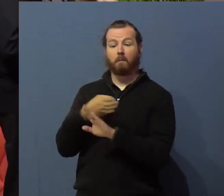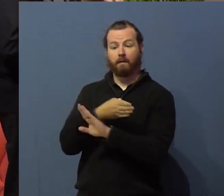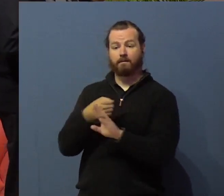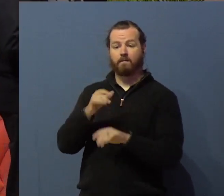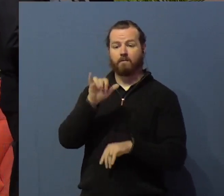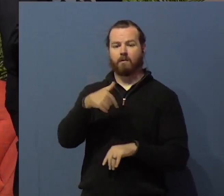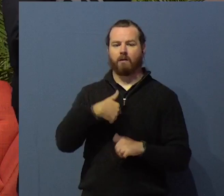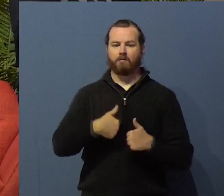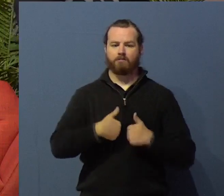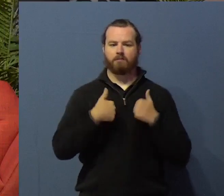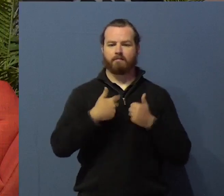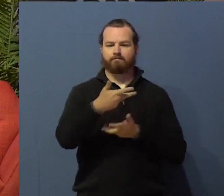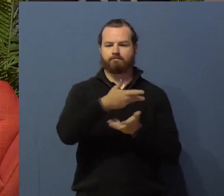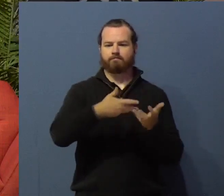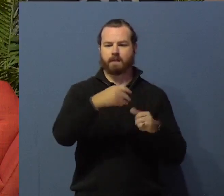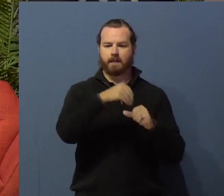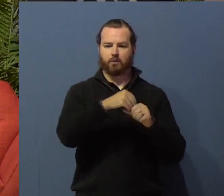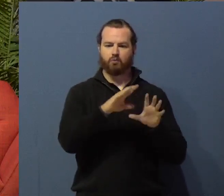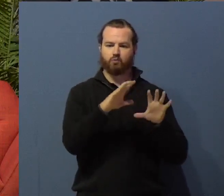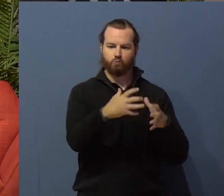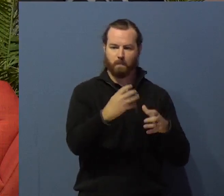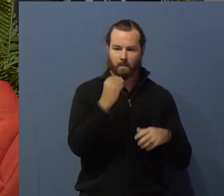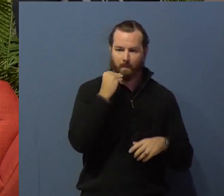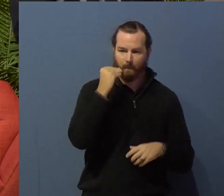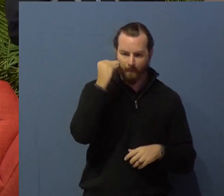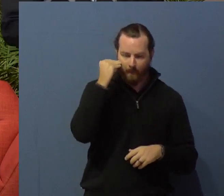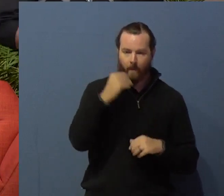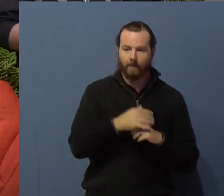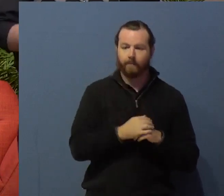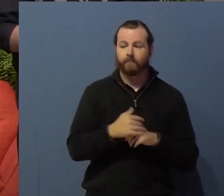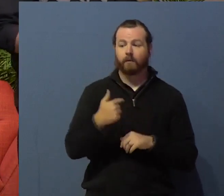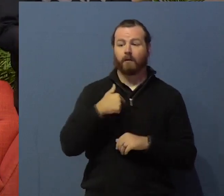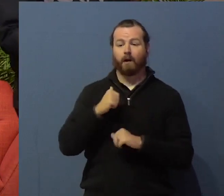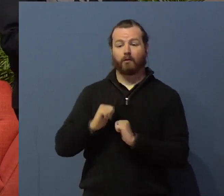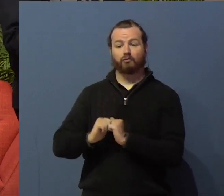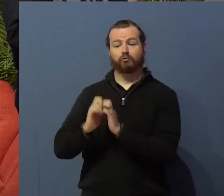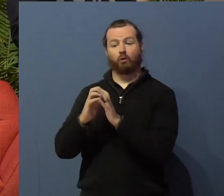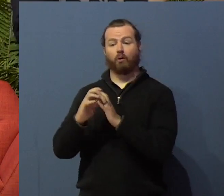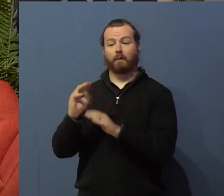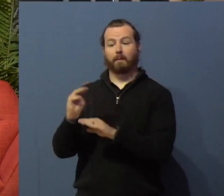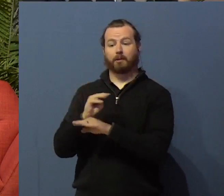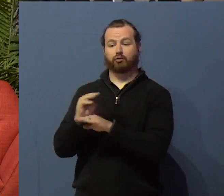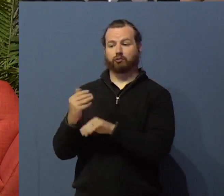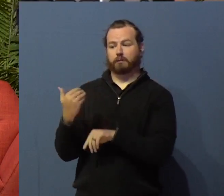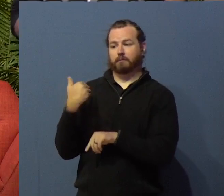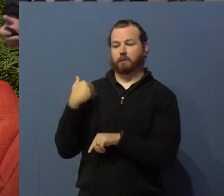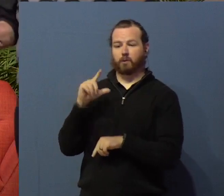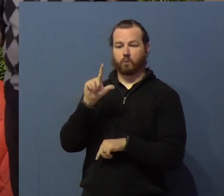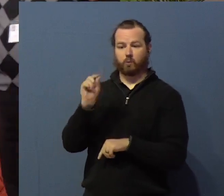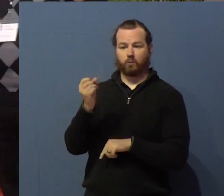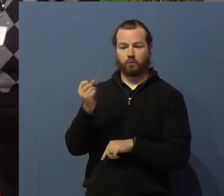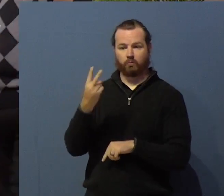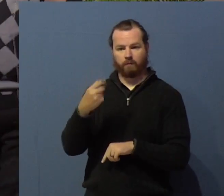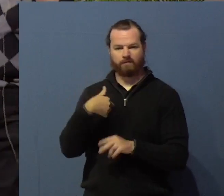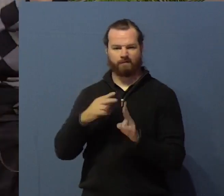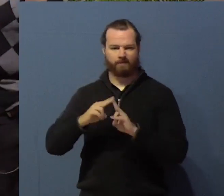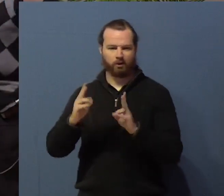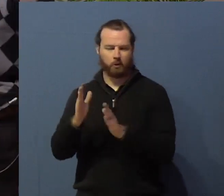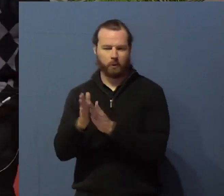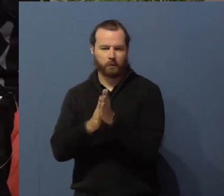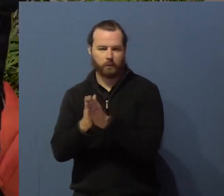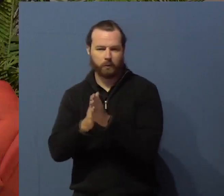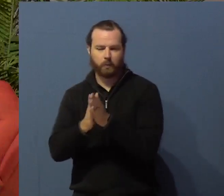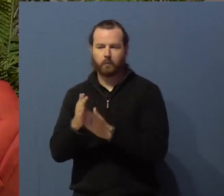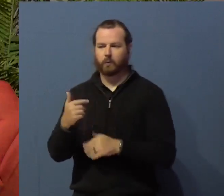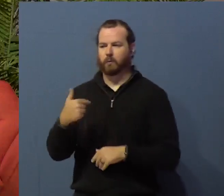started this ministry back in 2012. I was gung-ho. I was your typical activist. I was going to get justice for